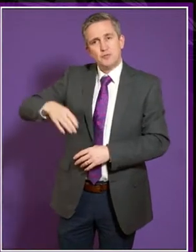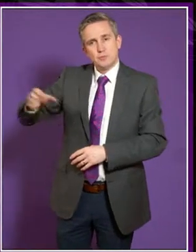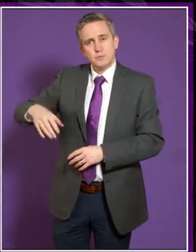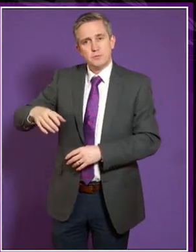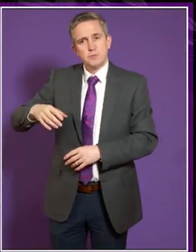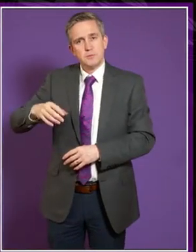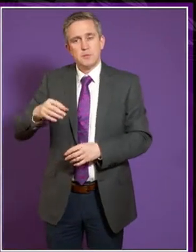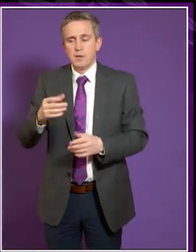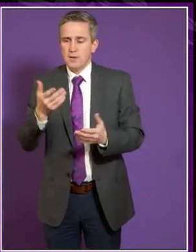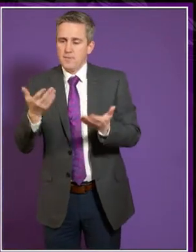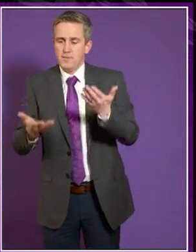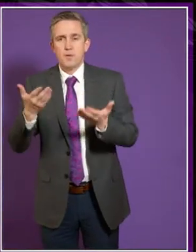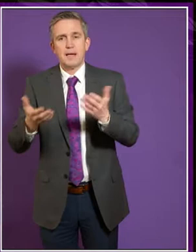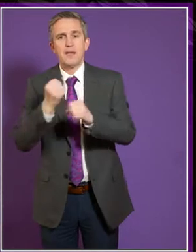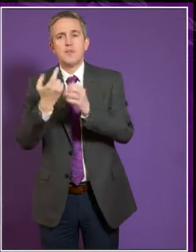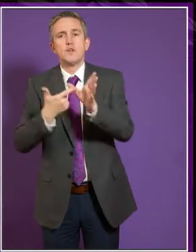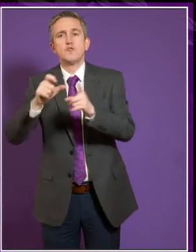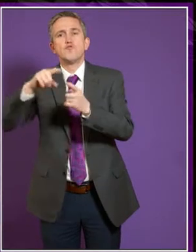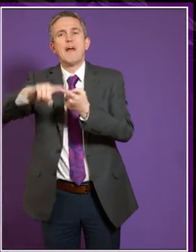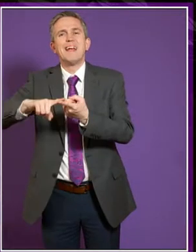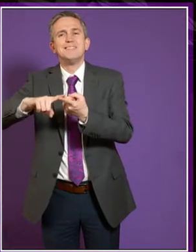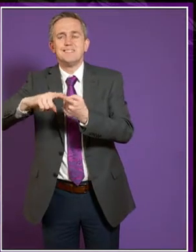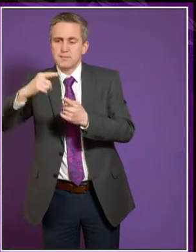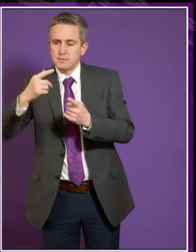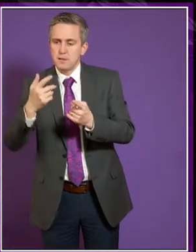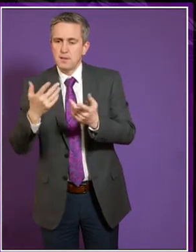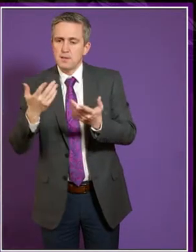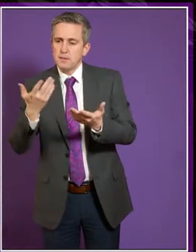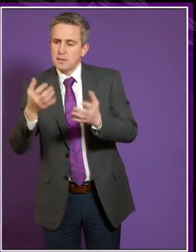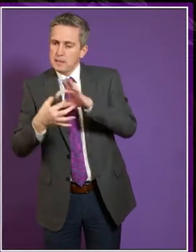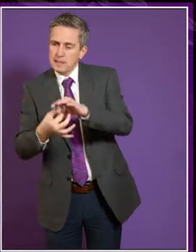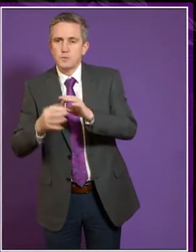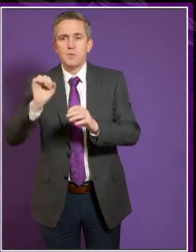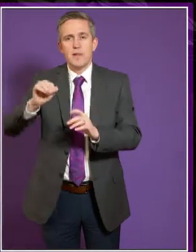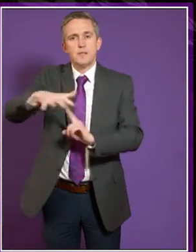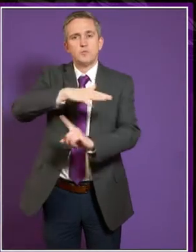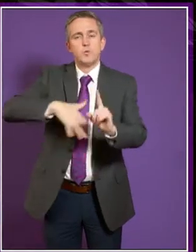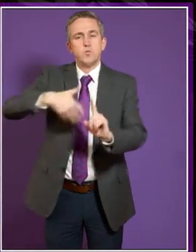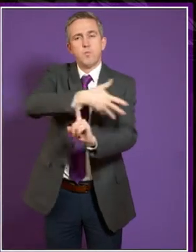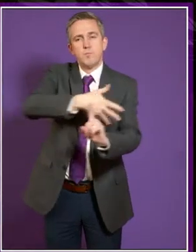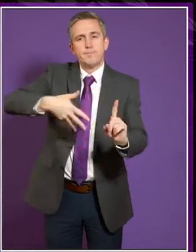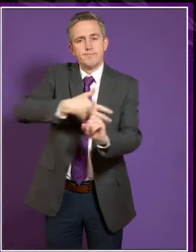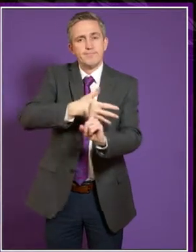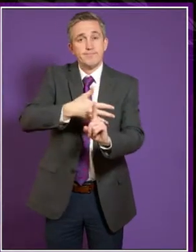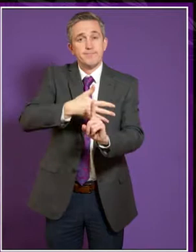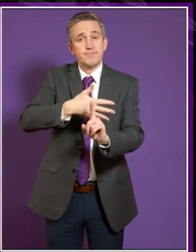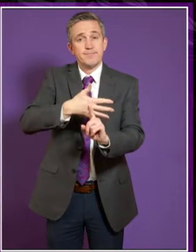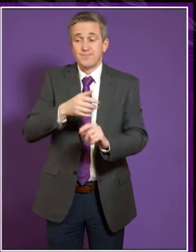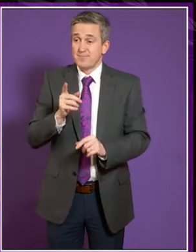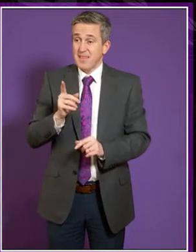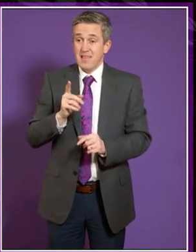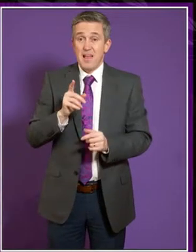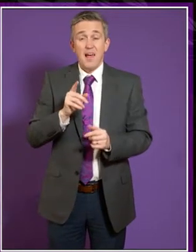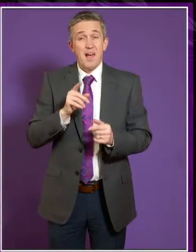are weighted against particular social challenges that individual students might have faced. Whether those are being applied